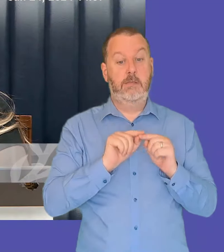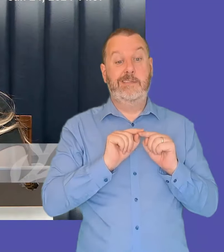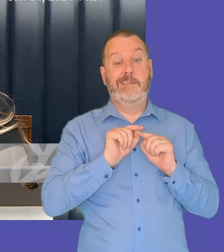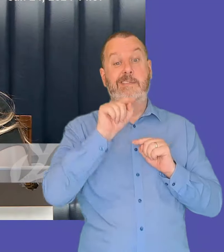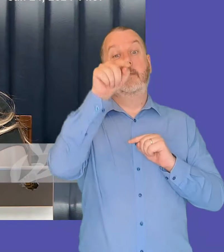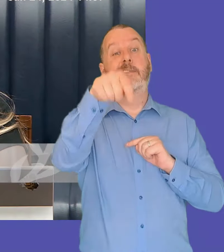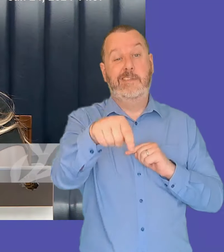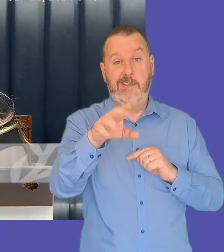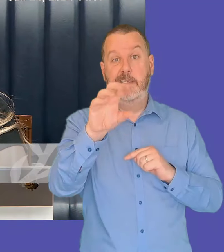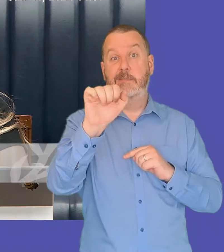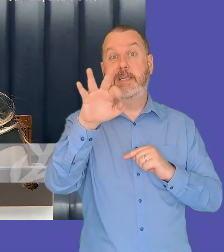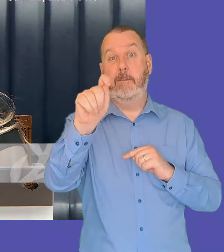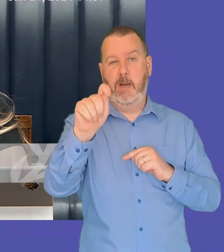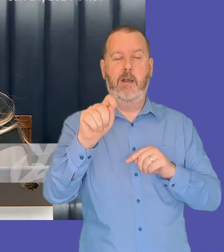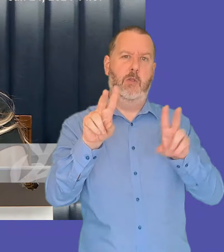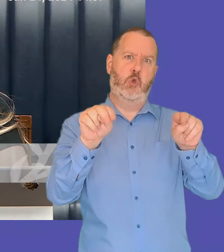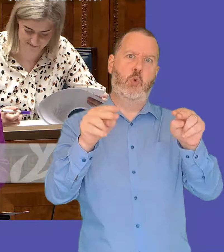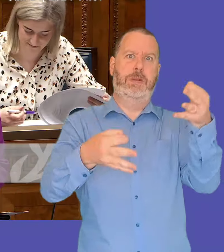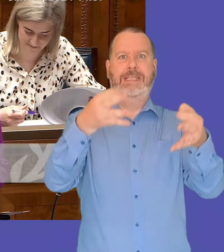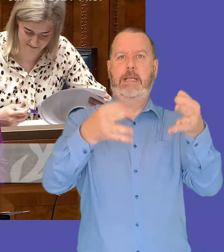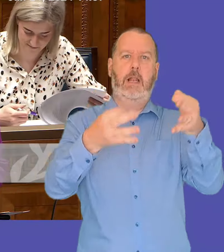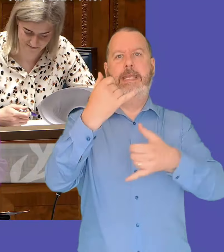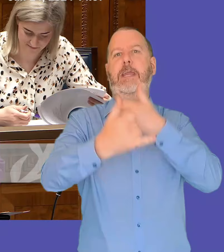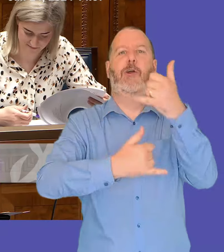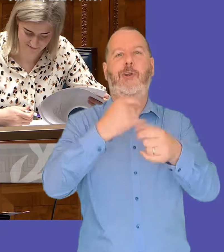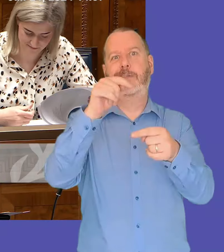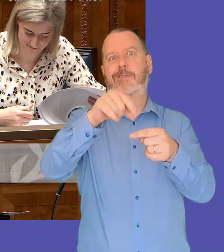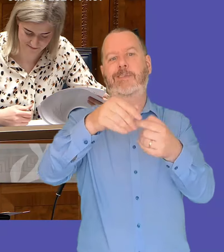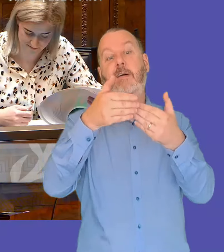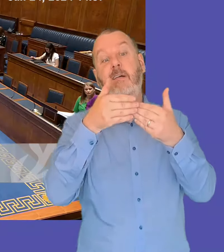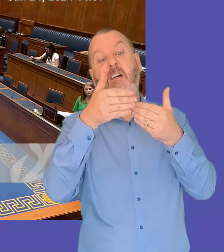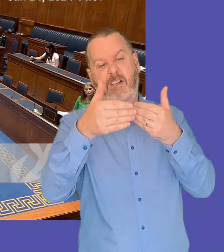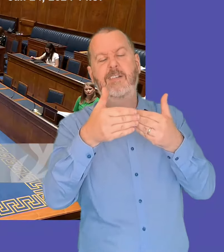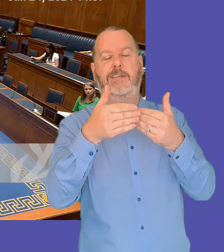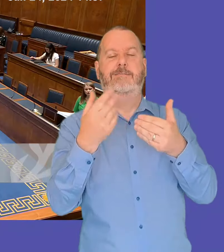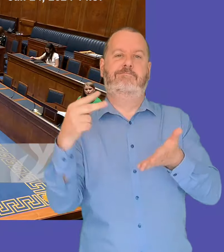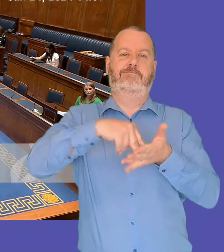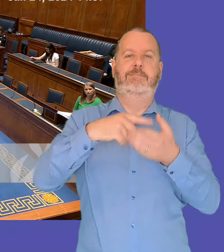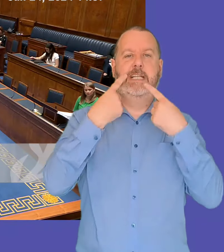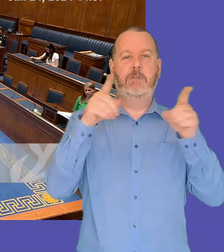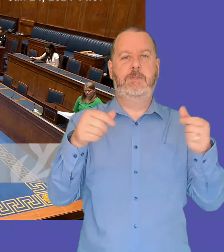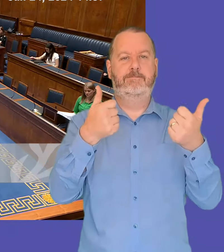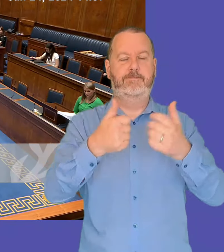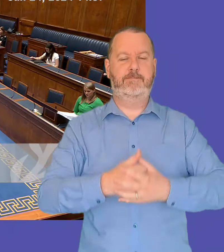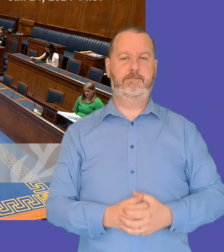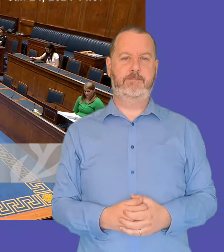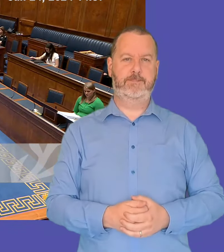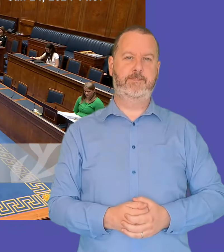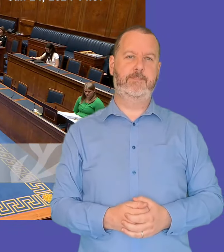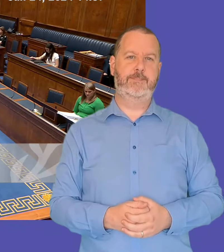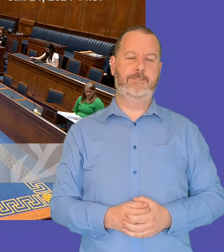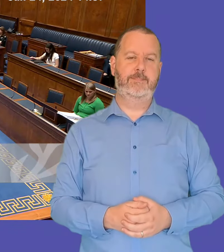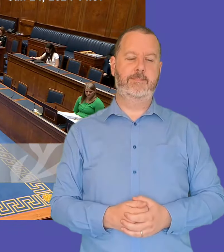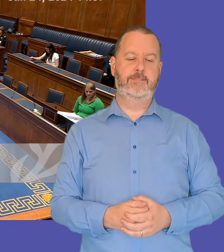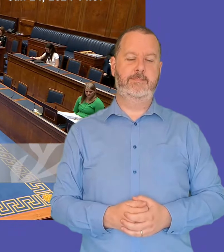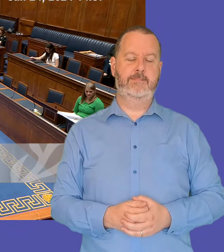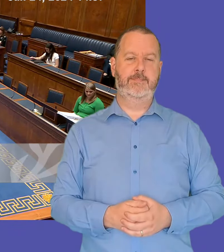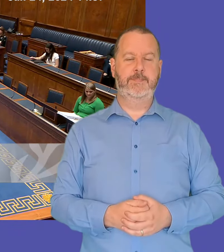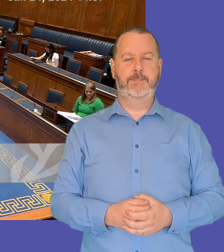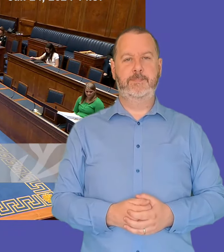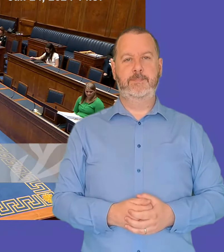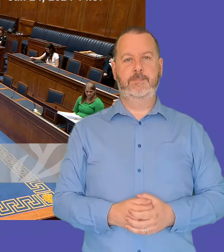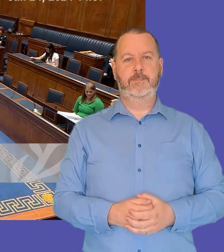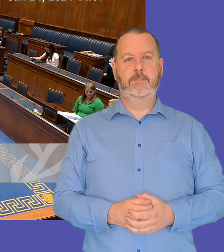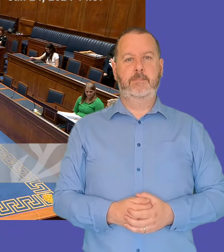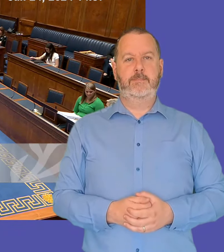political season if you want to call it that i'm from september able to bring it back at that time well chamele ron thank you very much principal deputy